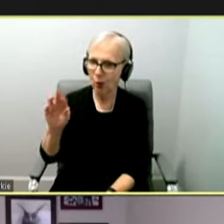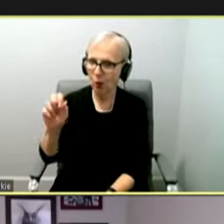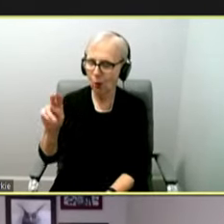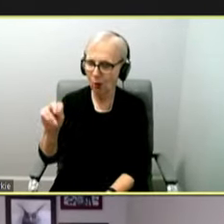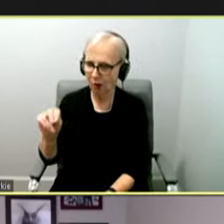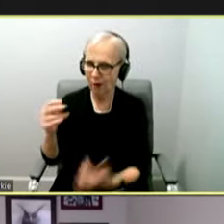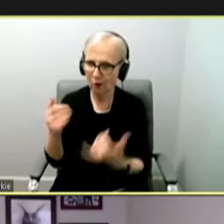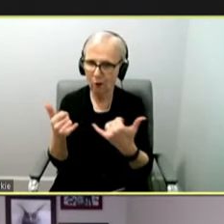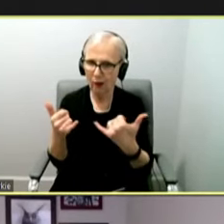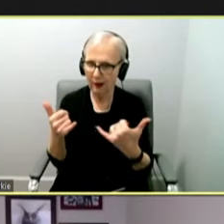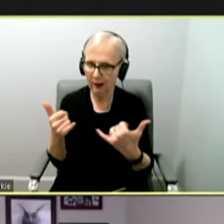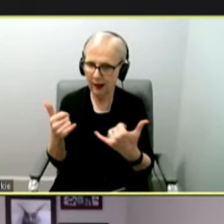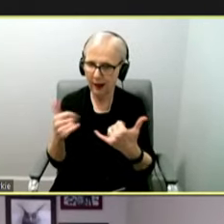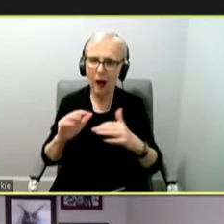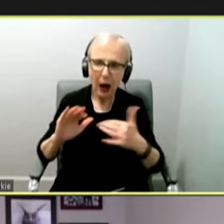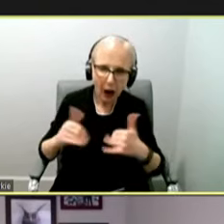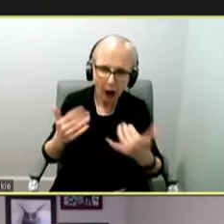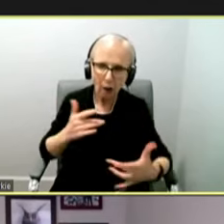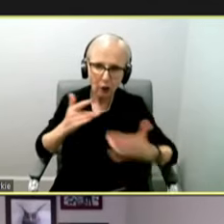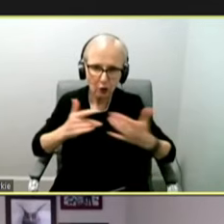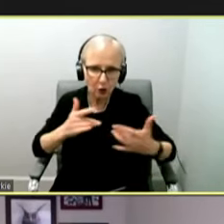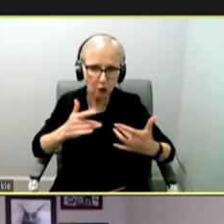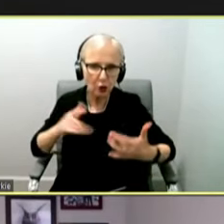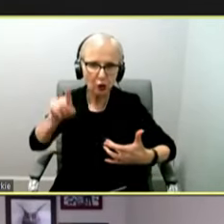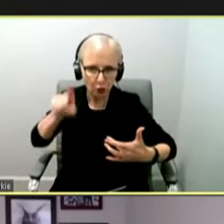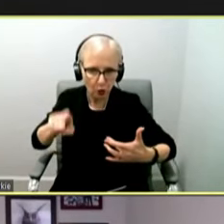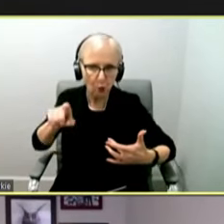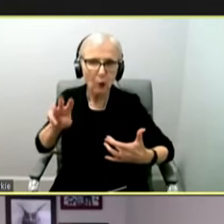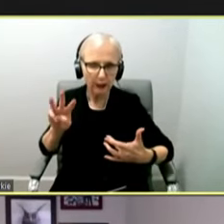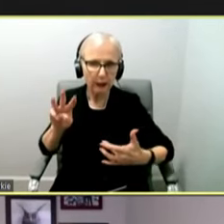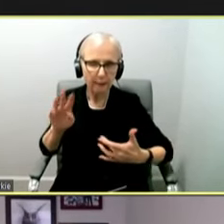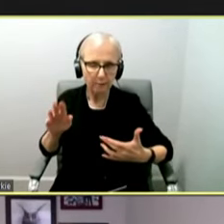how concerned should the public be right now? Thanks.